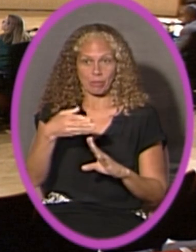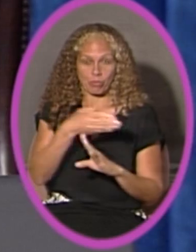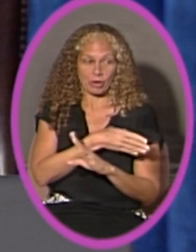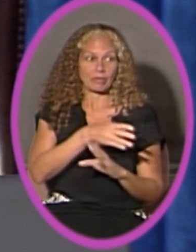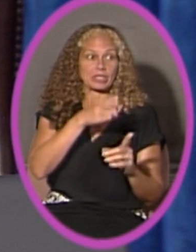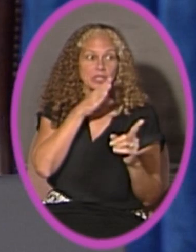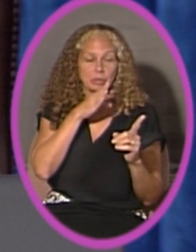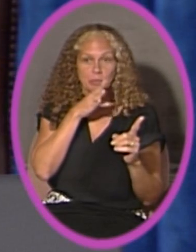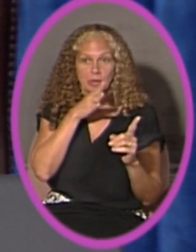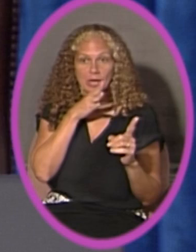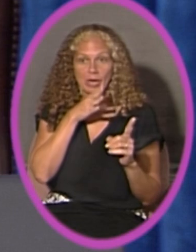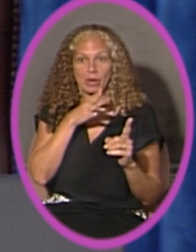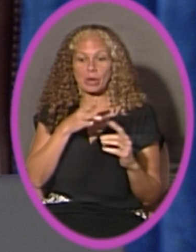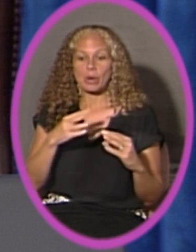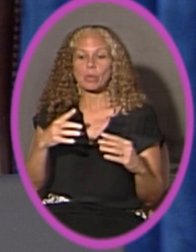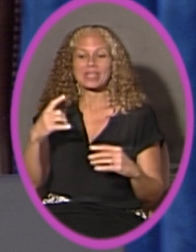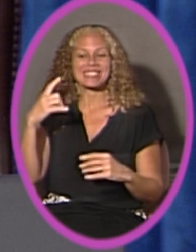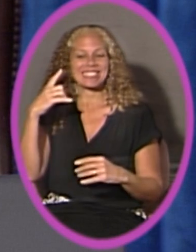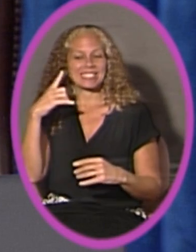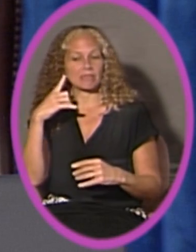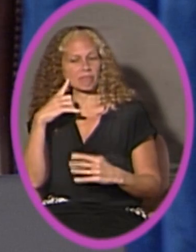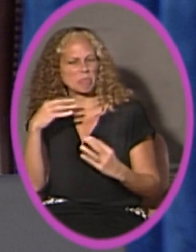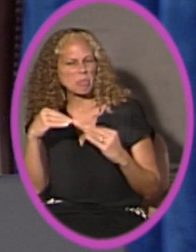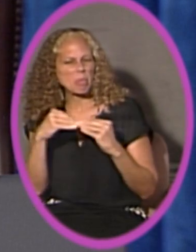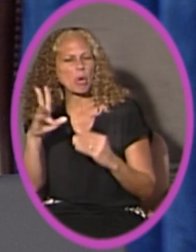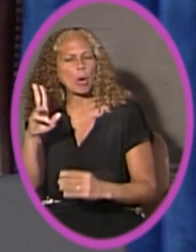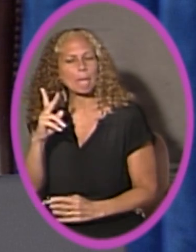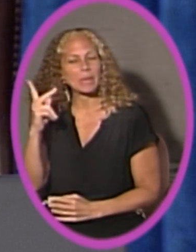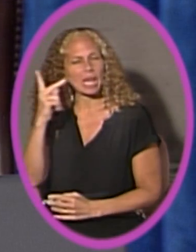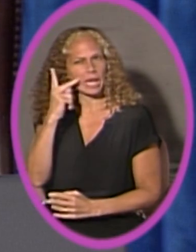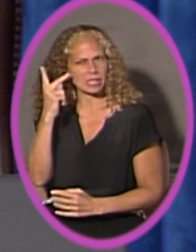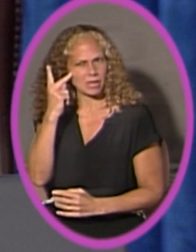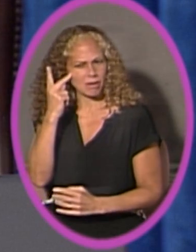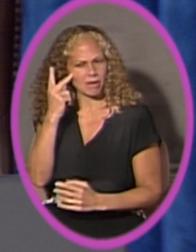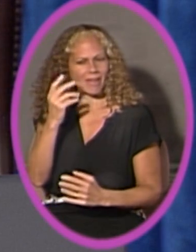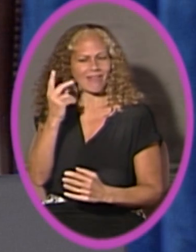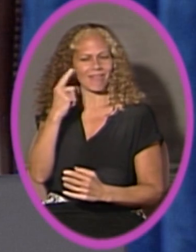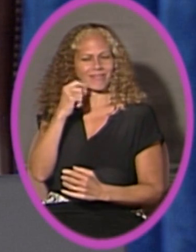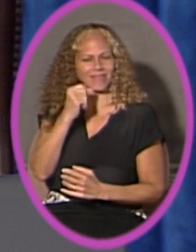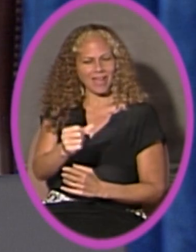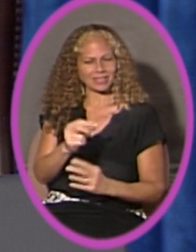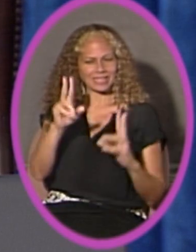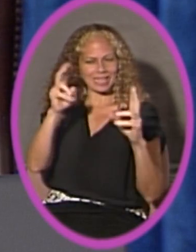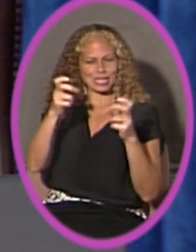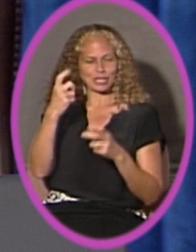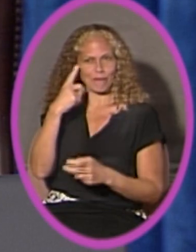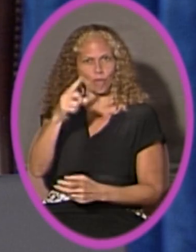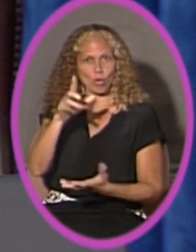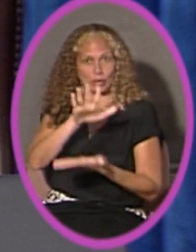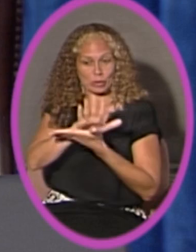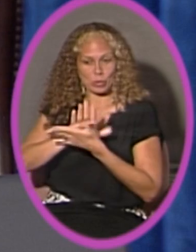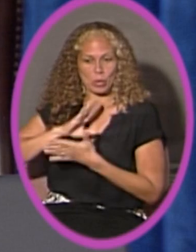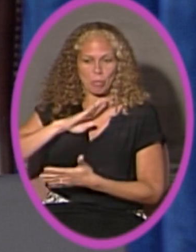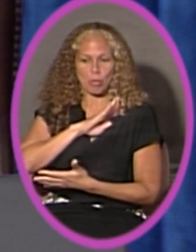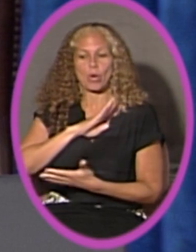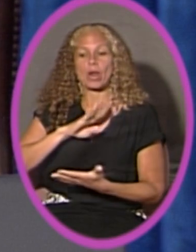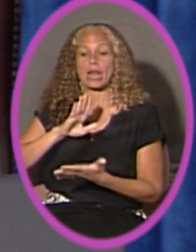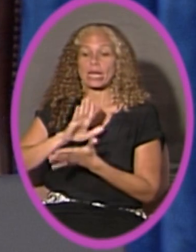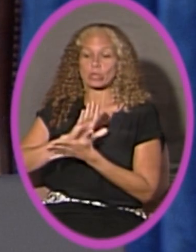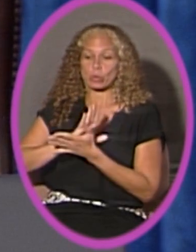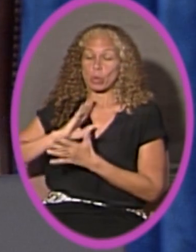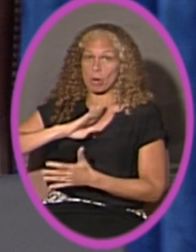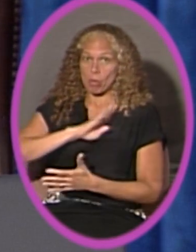sounding more political than an issue for the school board. And as a board member, I would like to